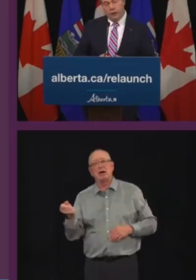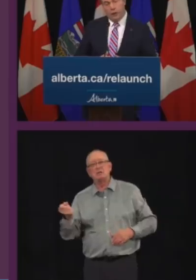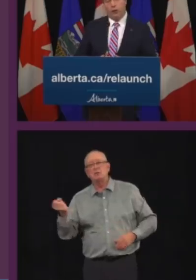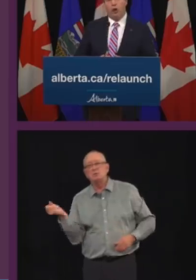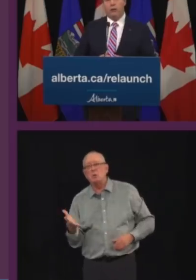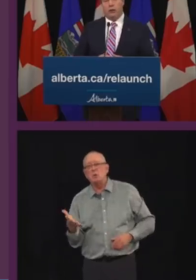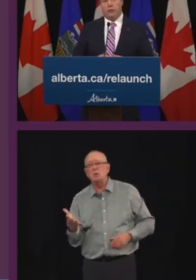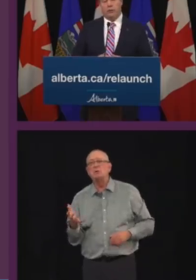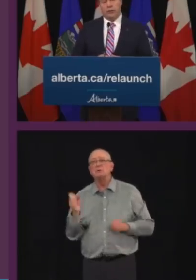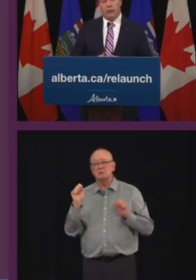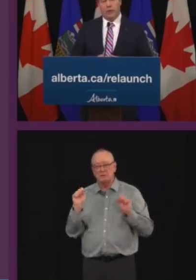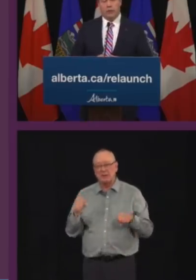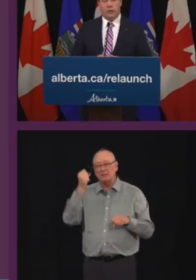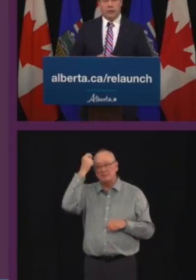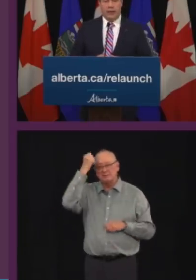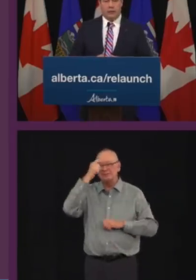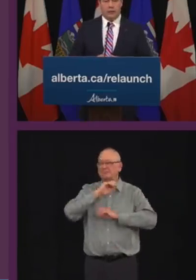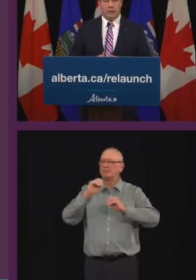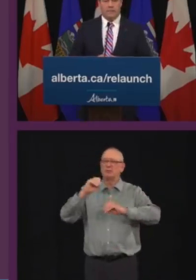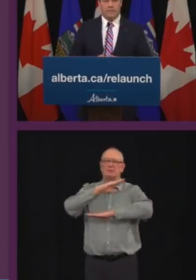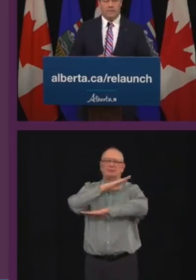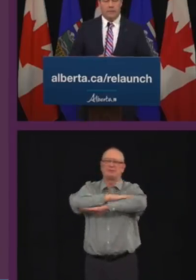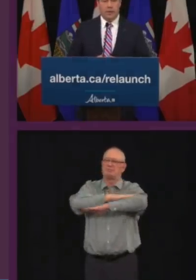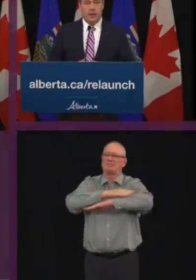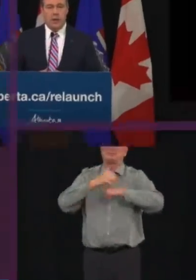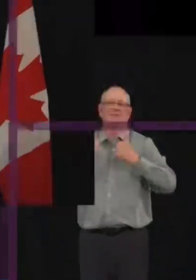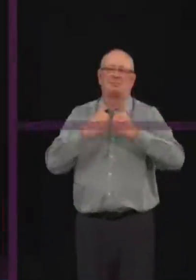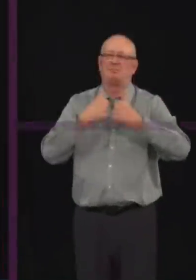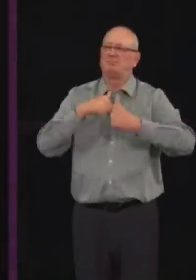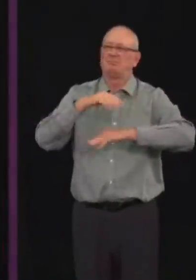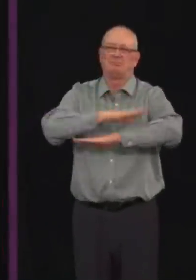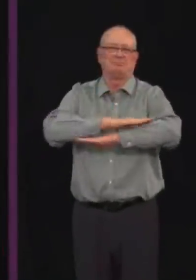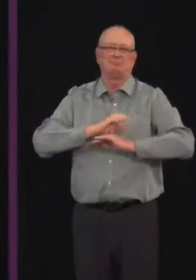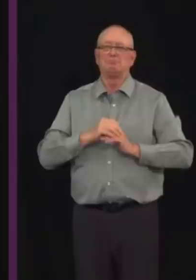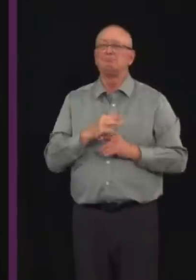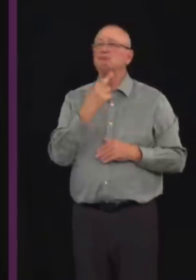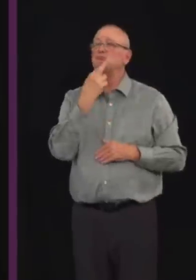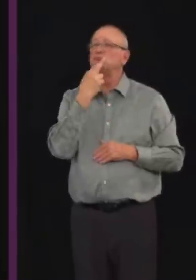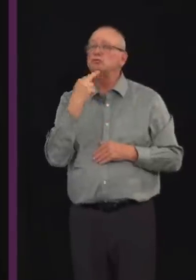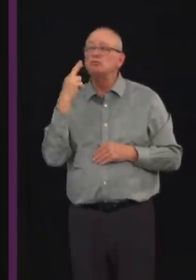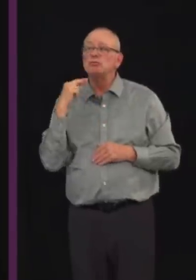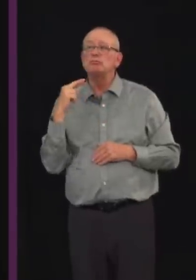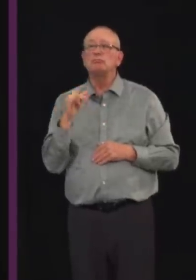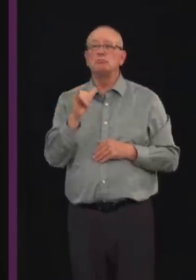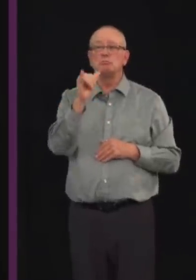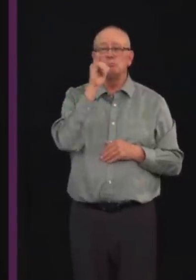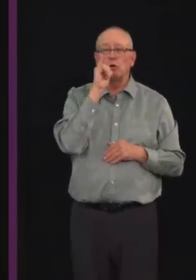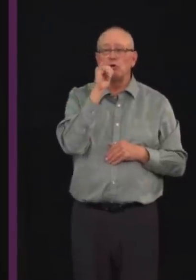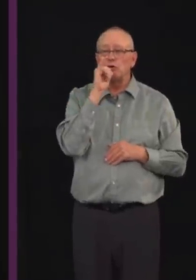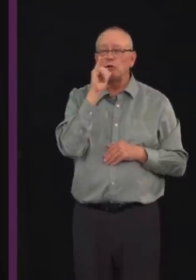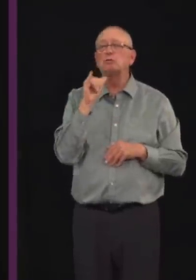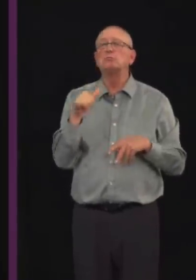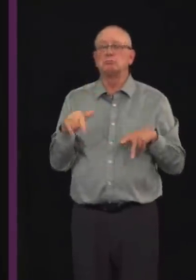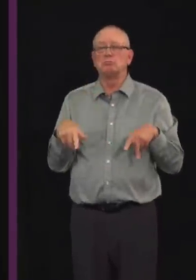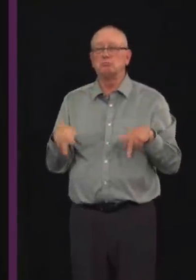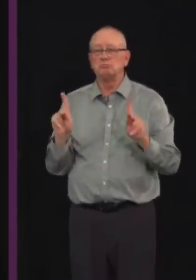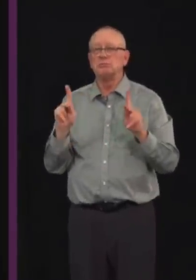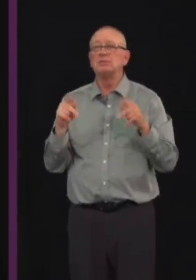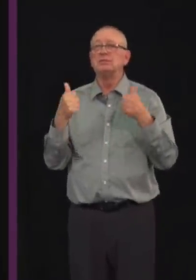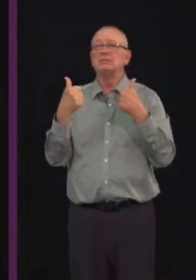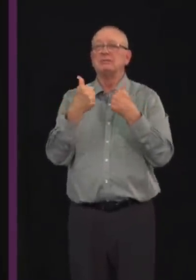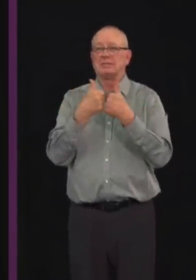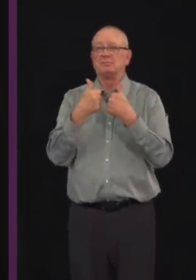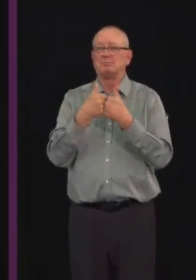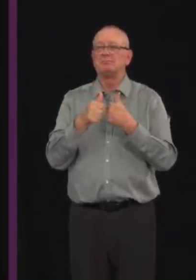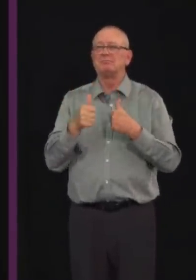lottery terminals in restaurants and lounges. So as I've said all of these activities must comply with Alberta's public health